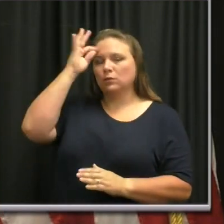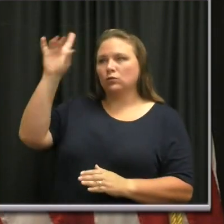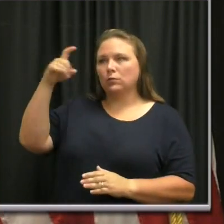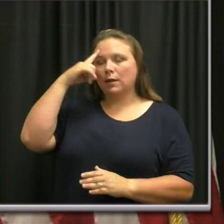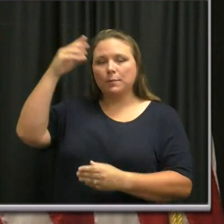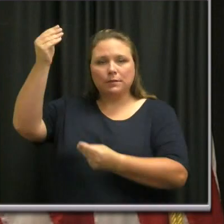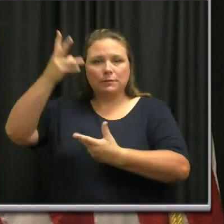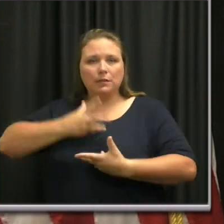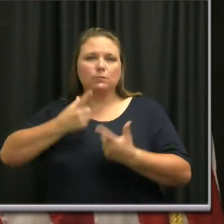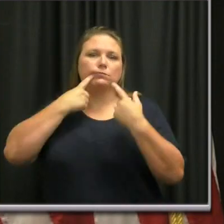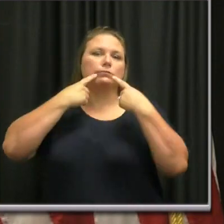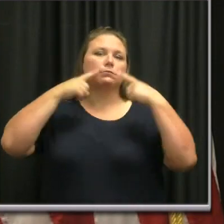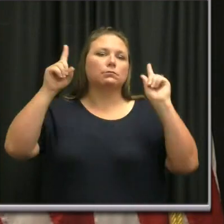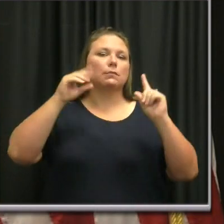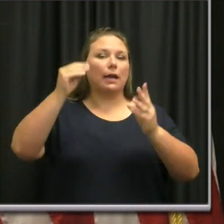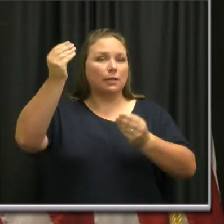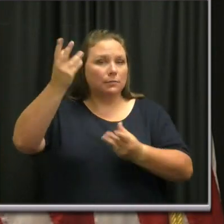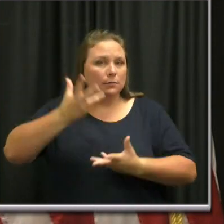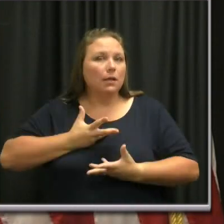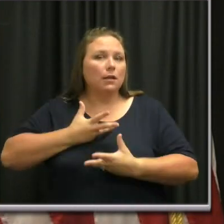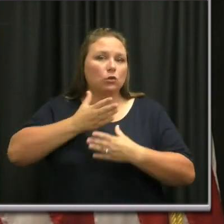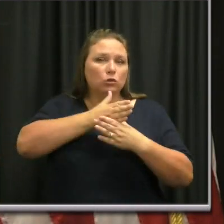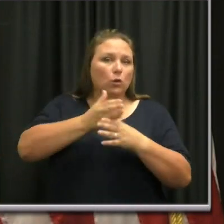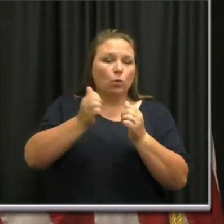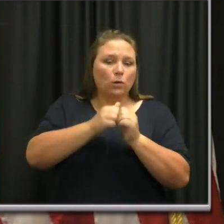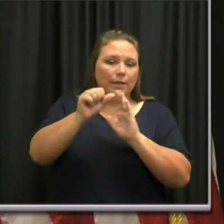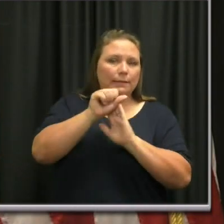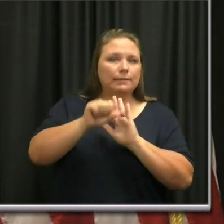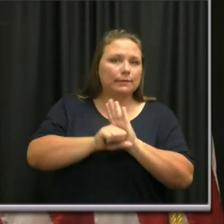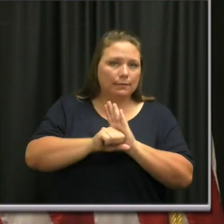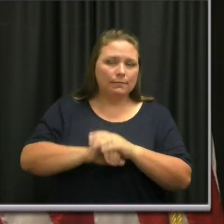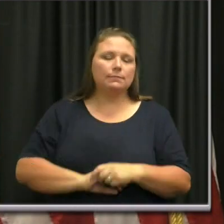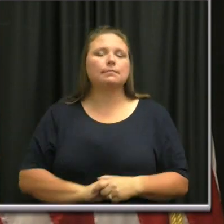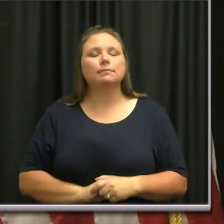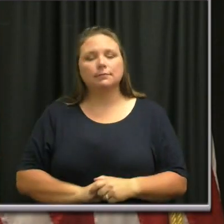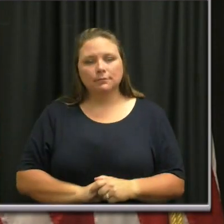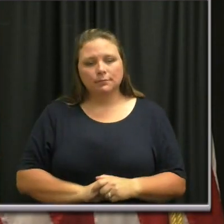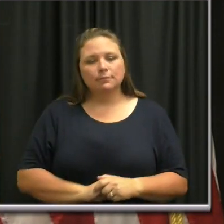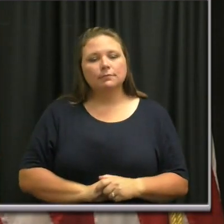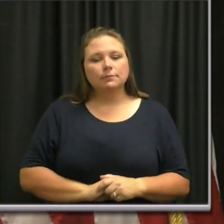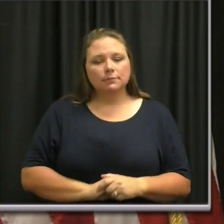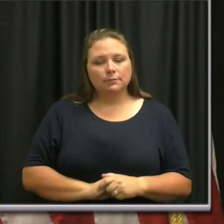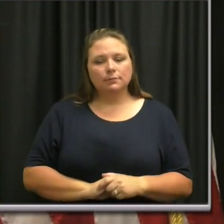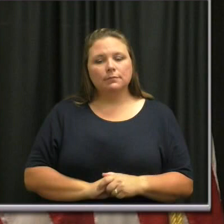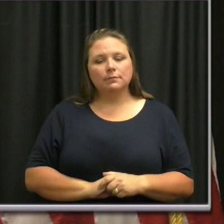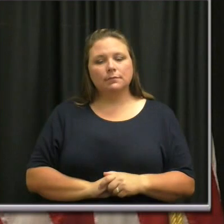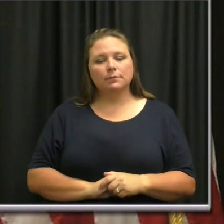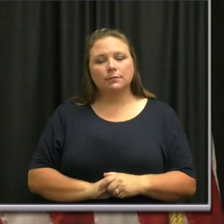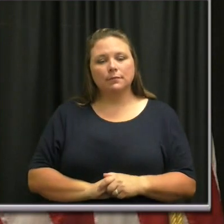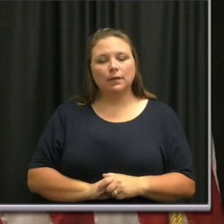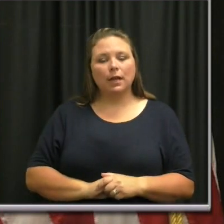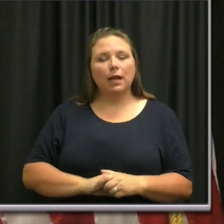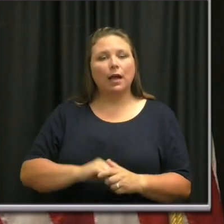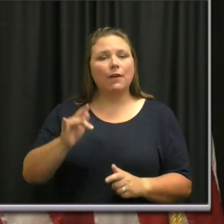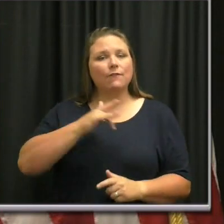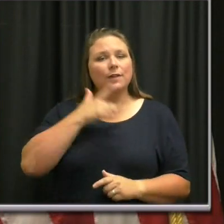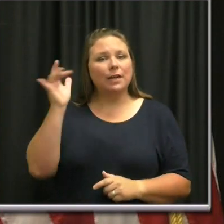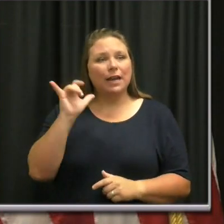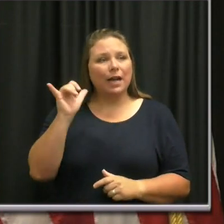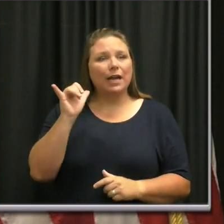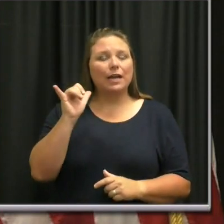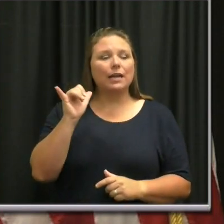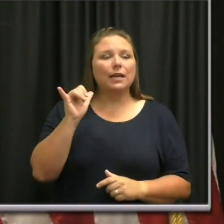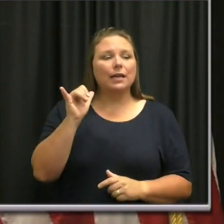worked and sharing it with us and the state. And I think there's every reason to believe that